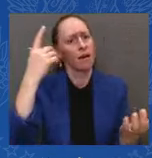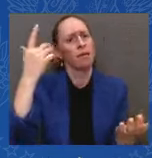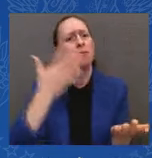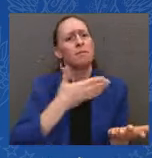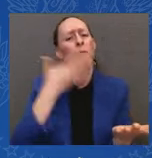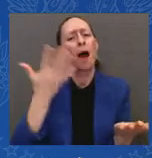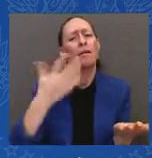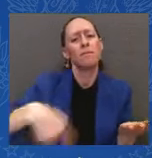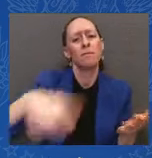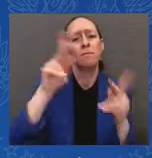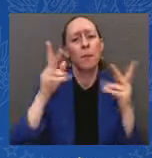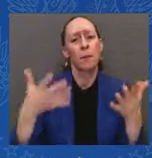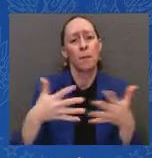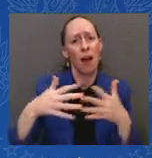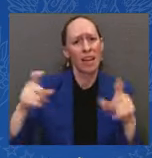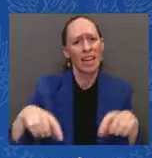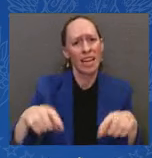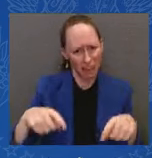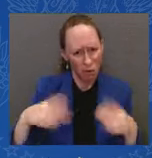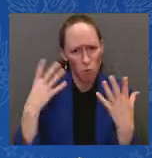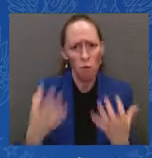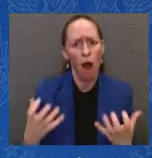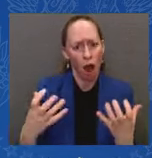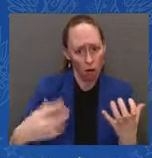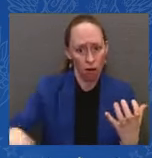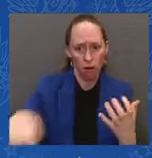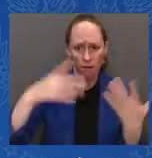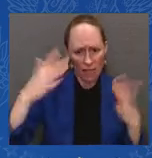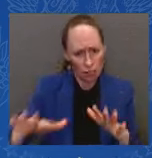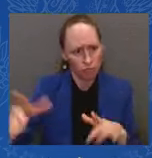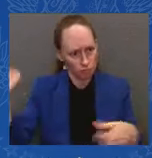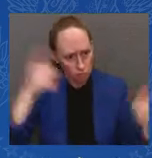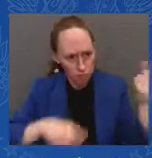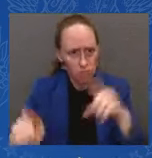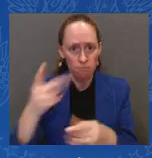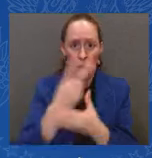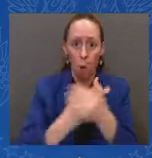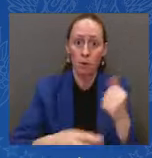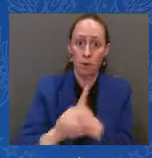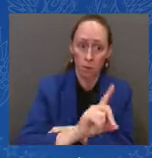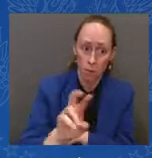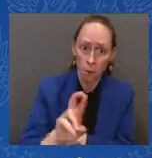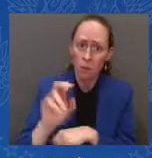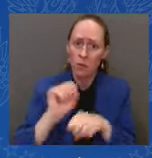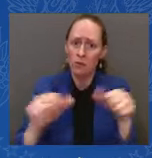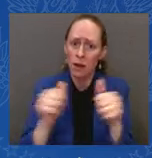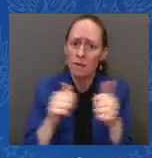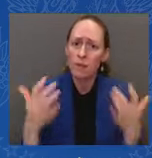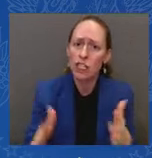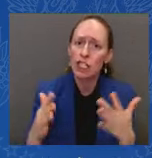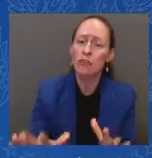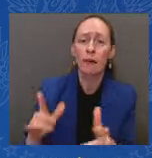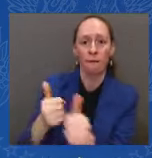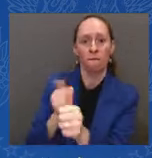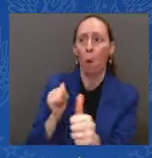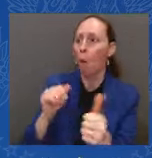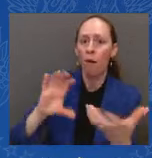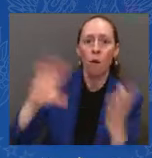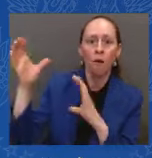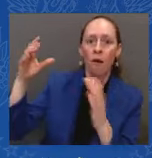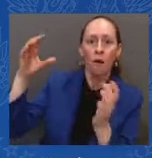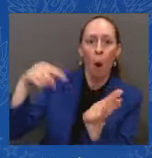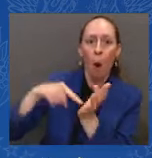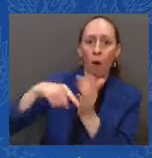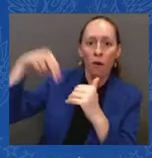once to keep the government open. And while we should never have been in a situation in the first place, I'm grateful that leaders on both sides came